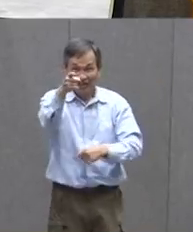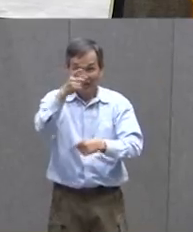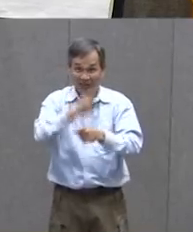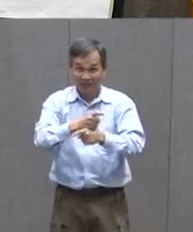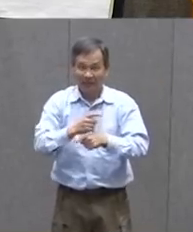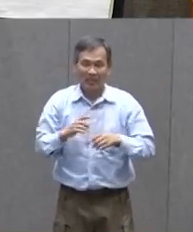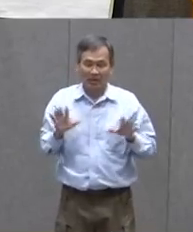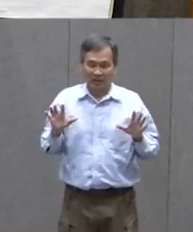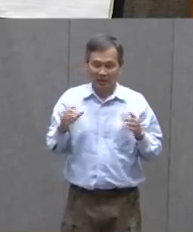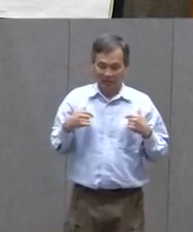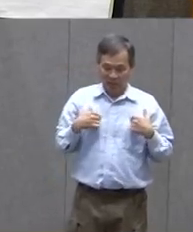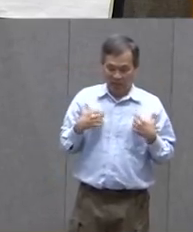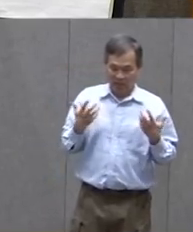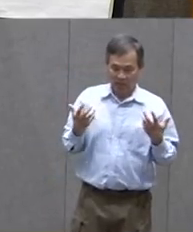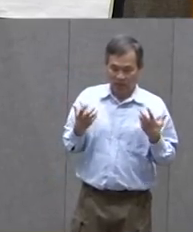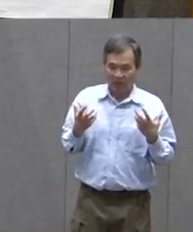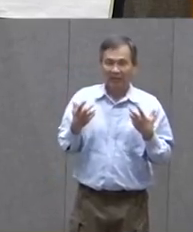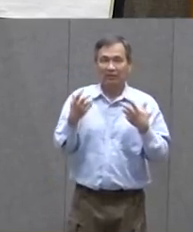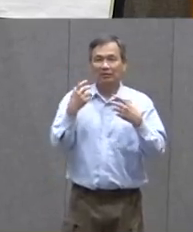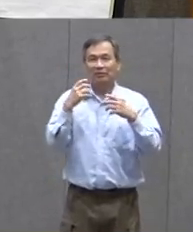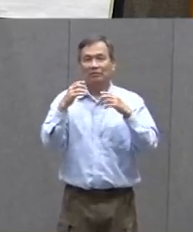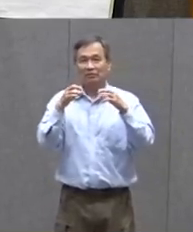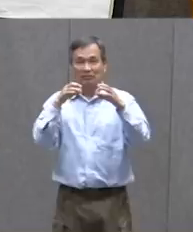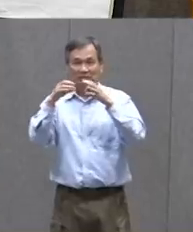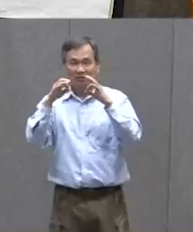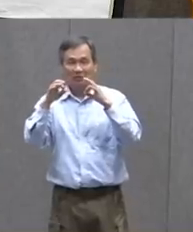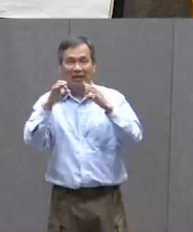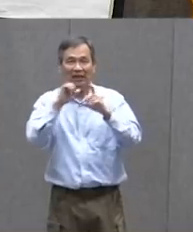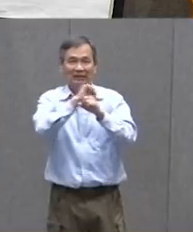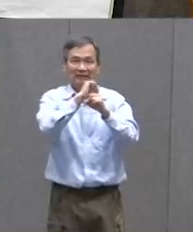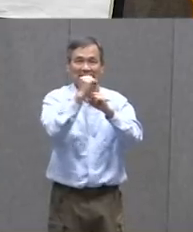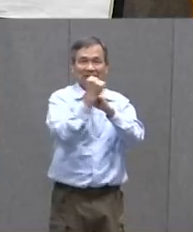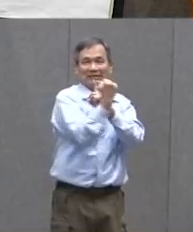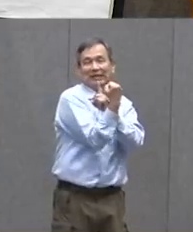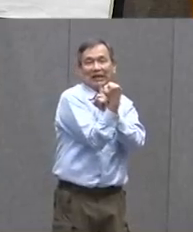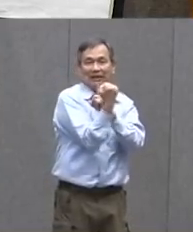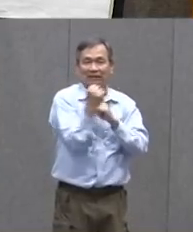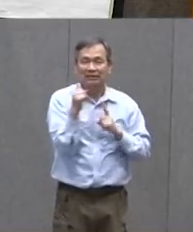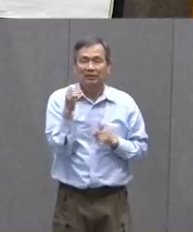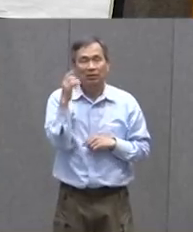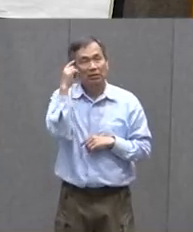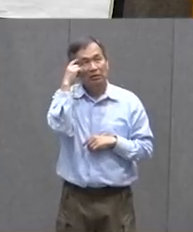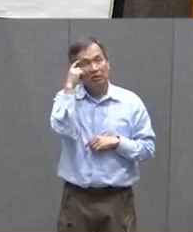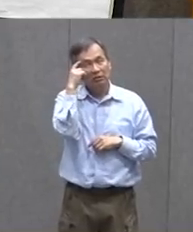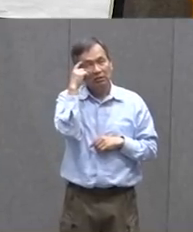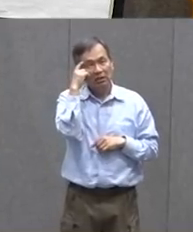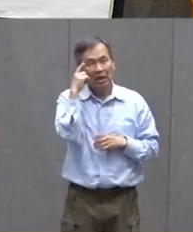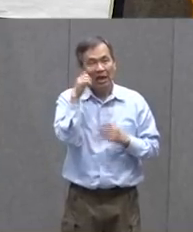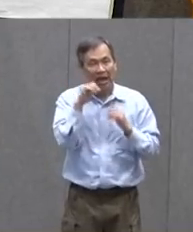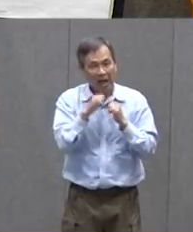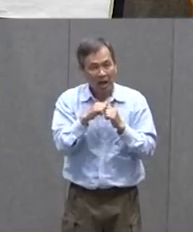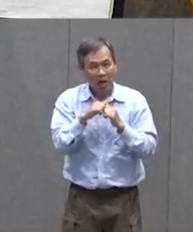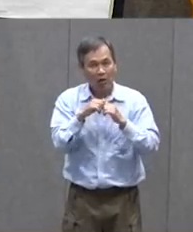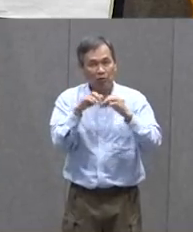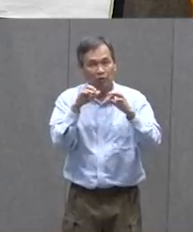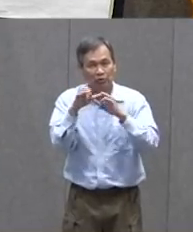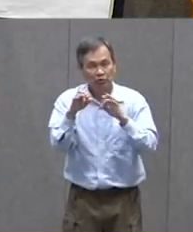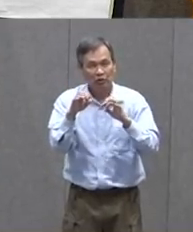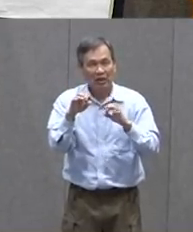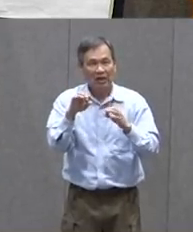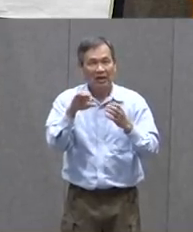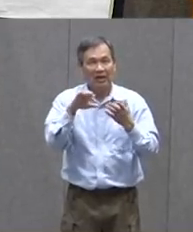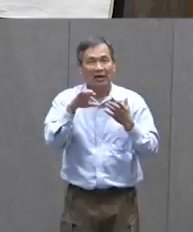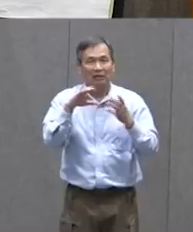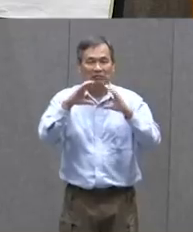I Want To Describe This Setting So Think About Some Things In Your That Would Describe The Death Star